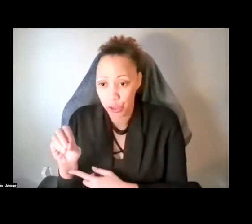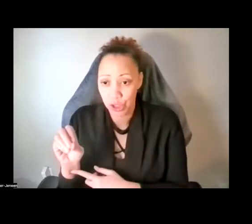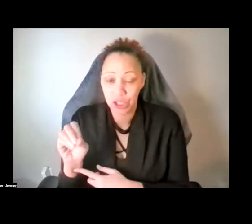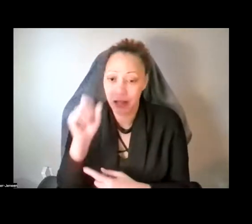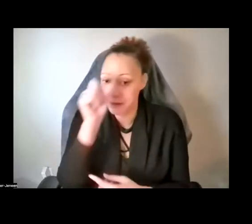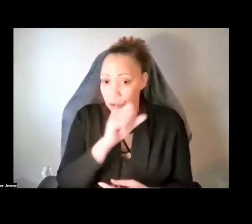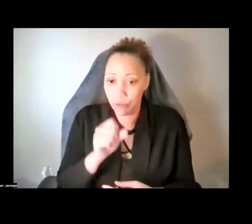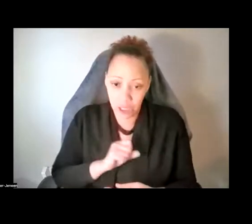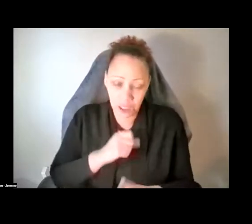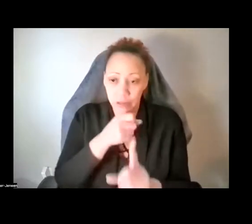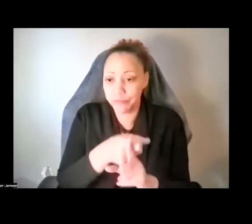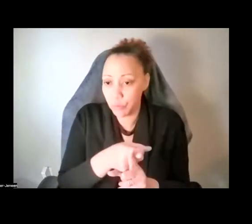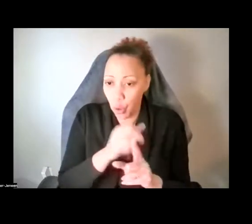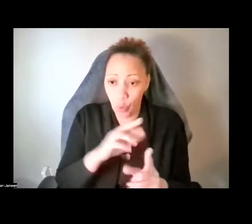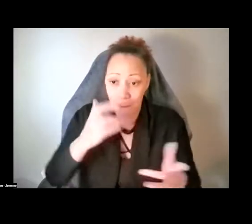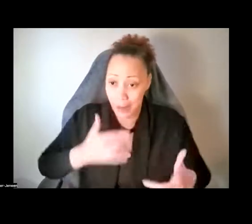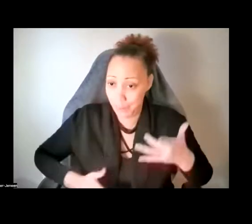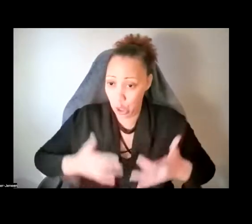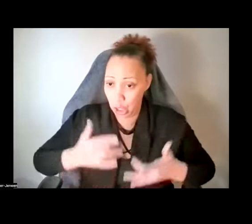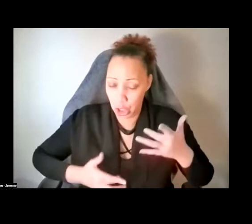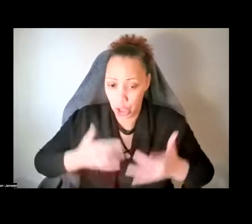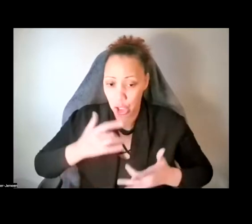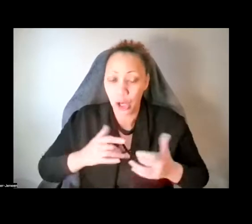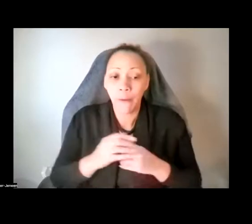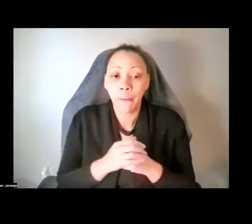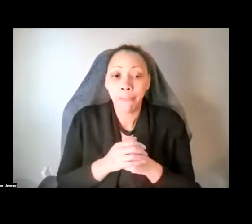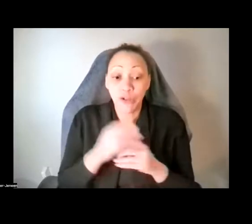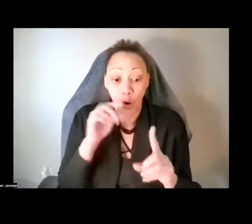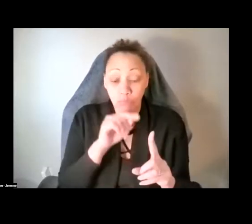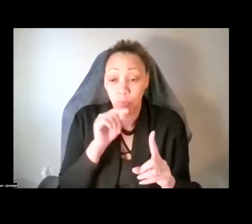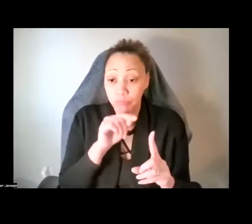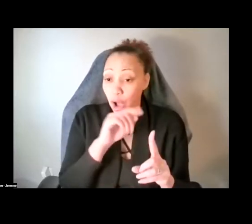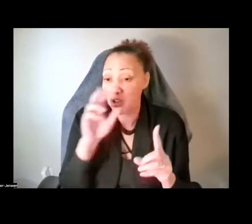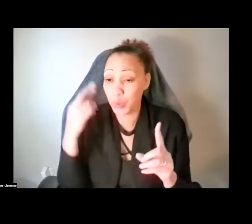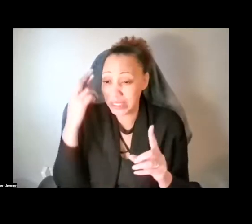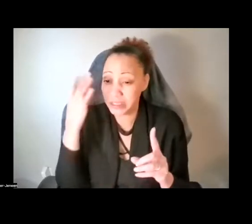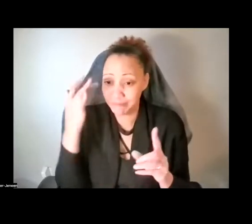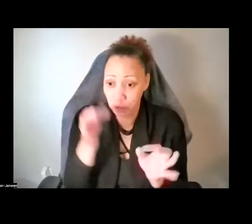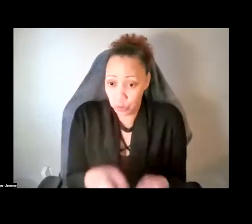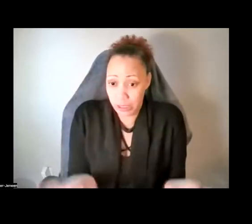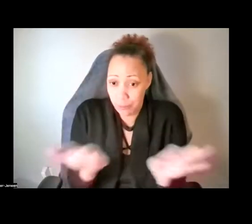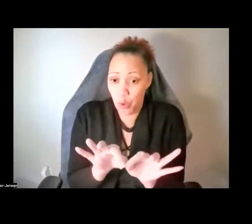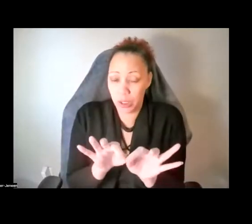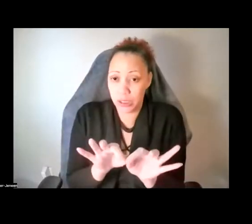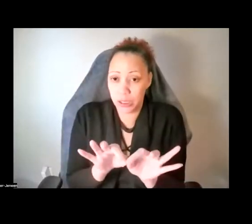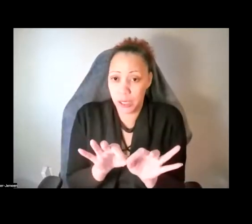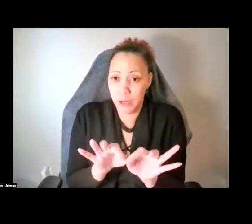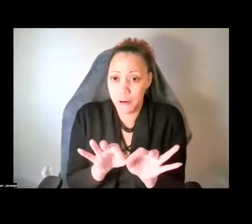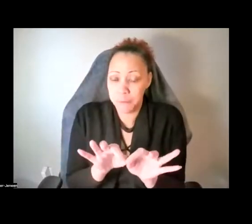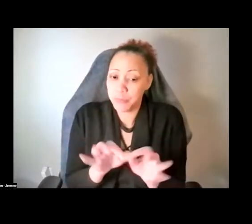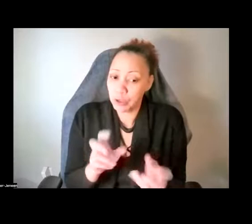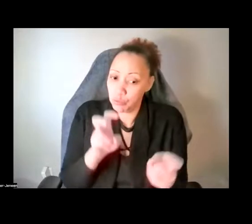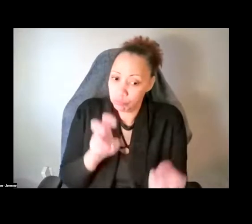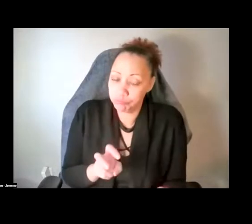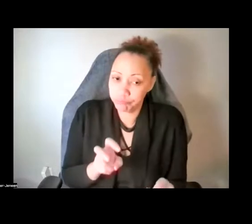bipolar disorder. And so for those reasons, it is really important that, um, you are consulting with some kind of